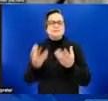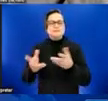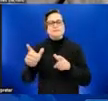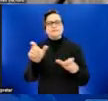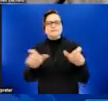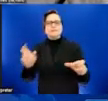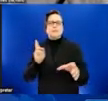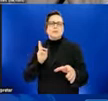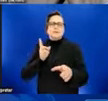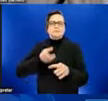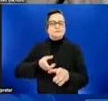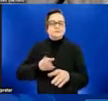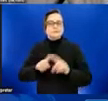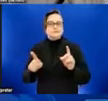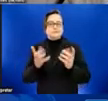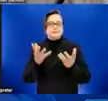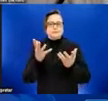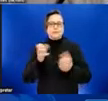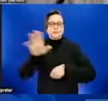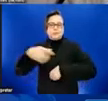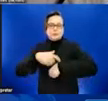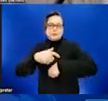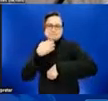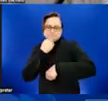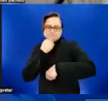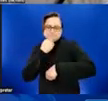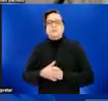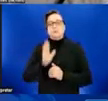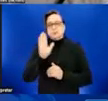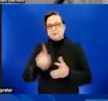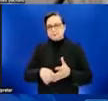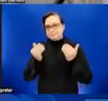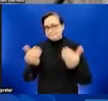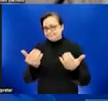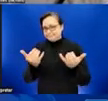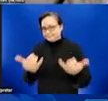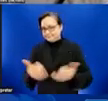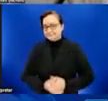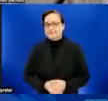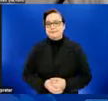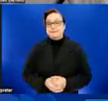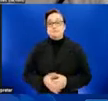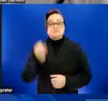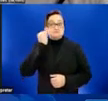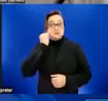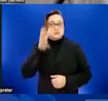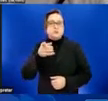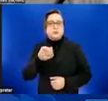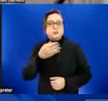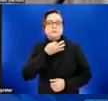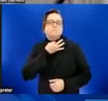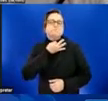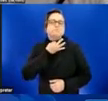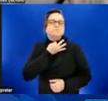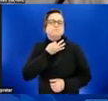best use of your time. So we're going to go ahead and get started. If you are wondering, the large